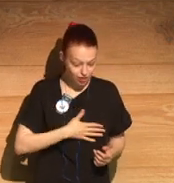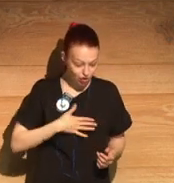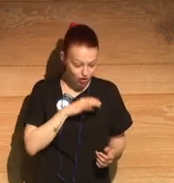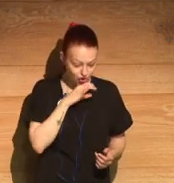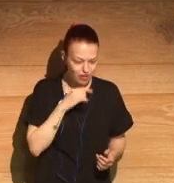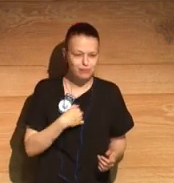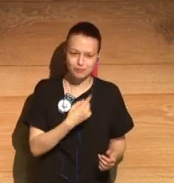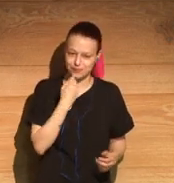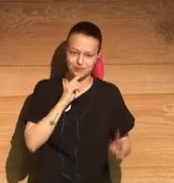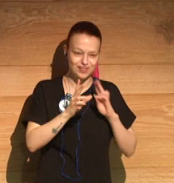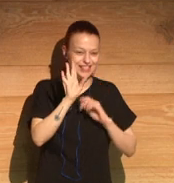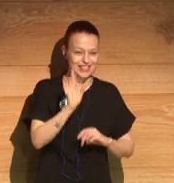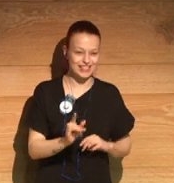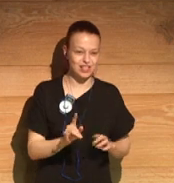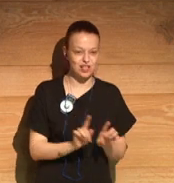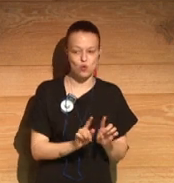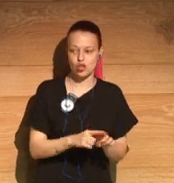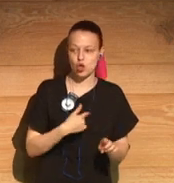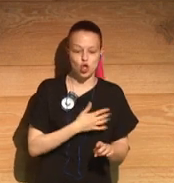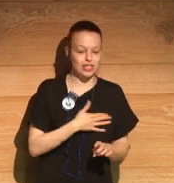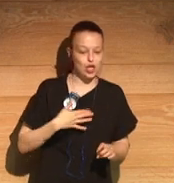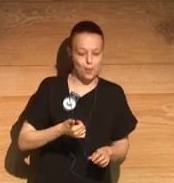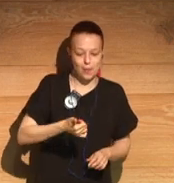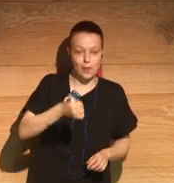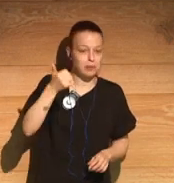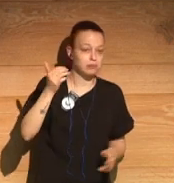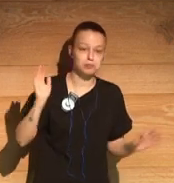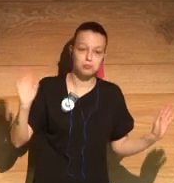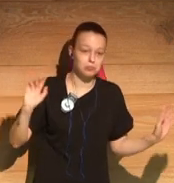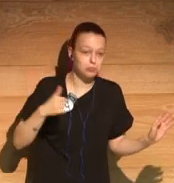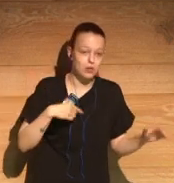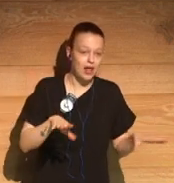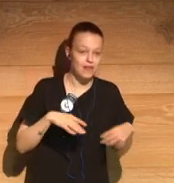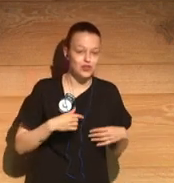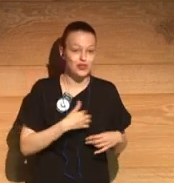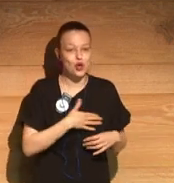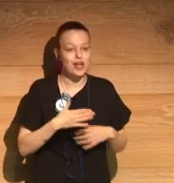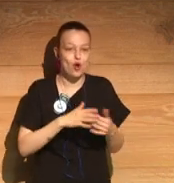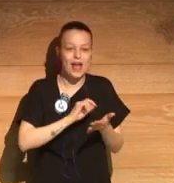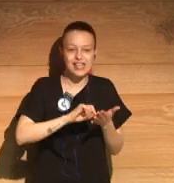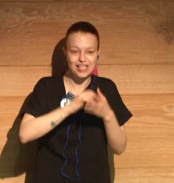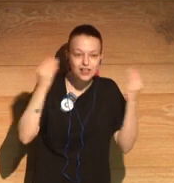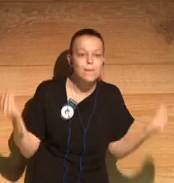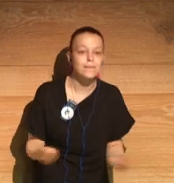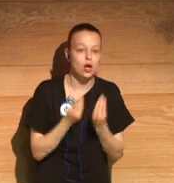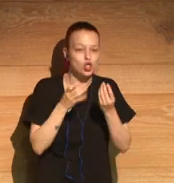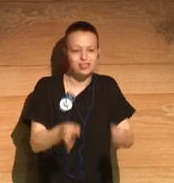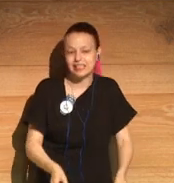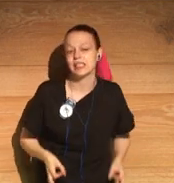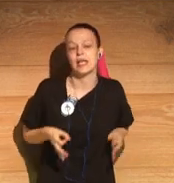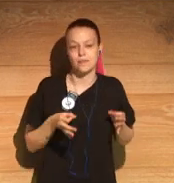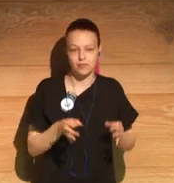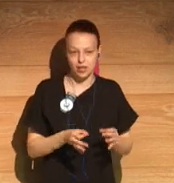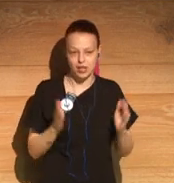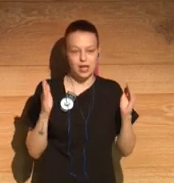more. I guess I want to always try to write better books each time. And, but I, it's